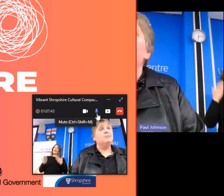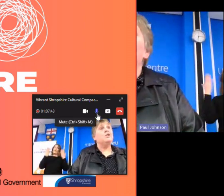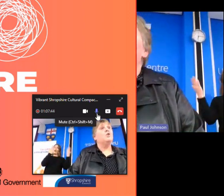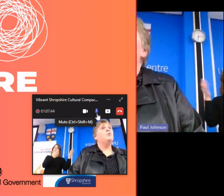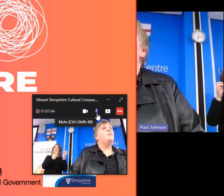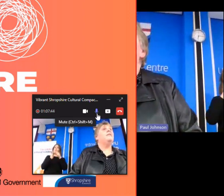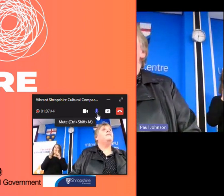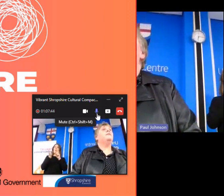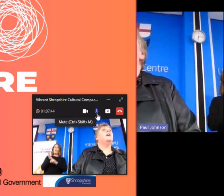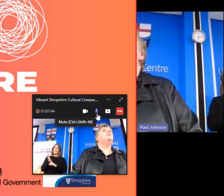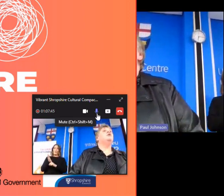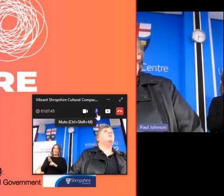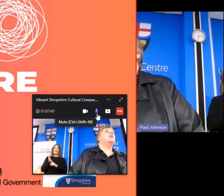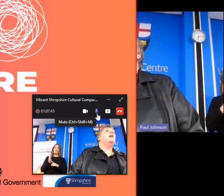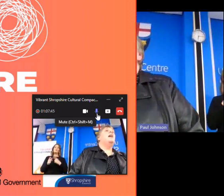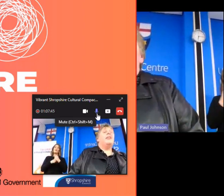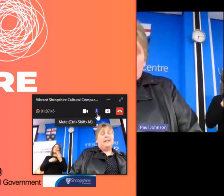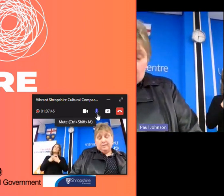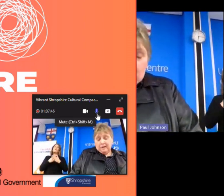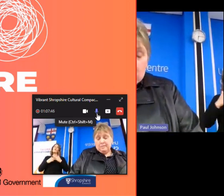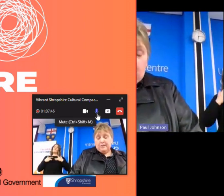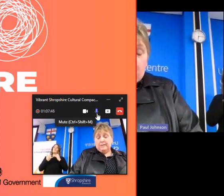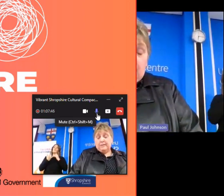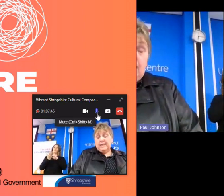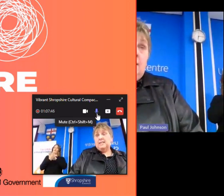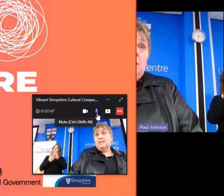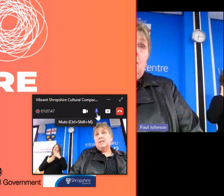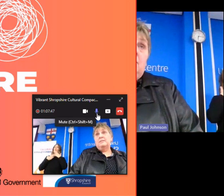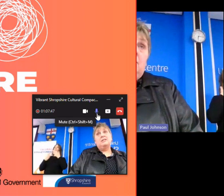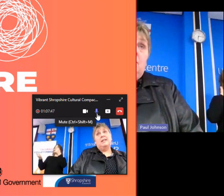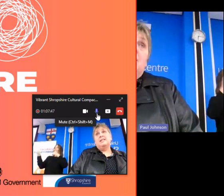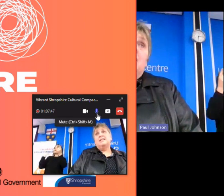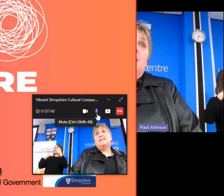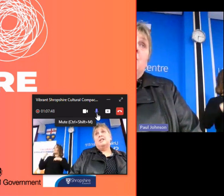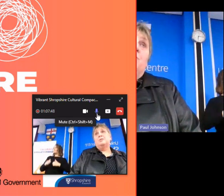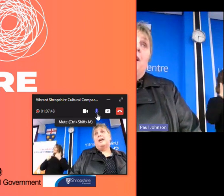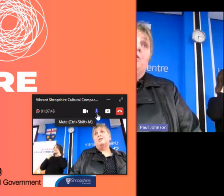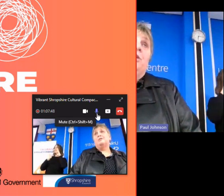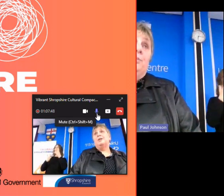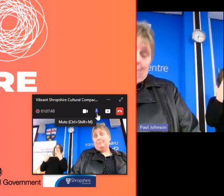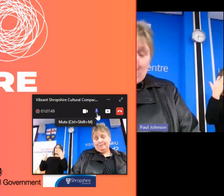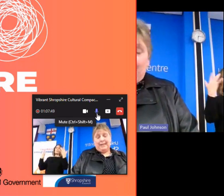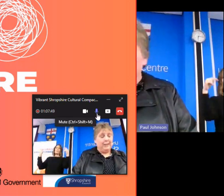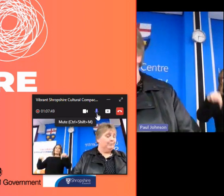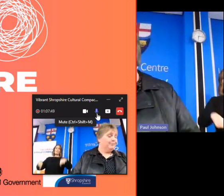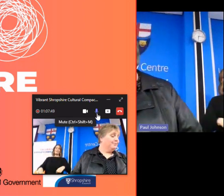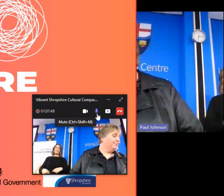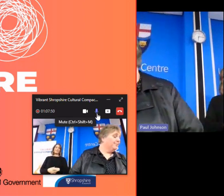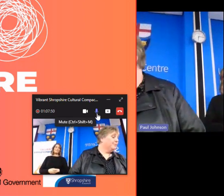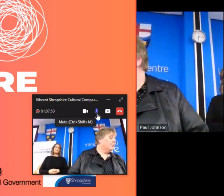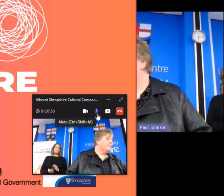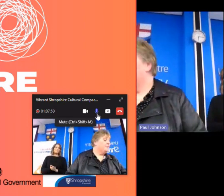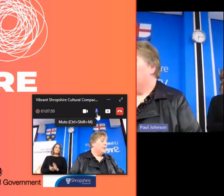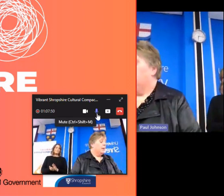over to him to talk more about five and structure thank you very much for coming ladies and gentlemen it's great to see you um